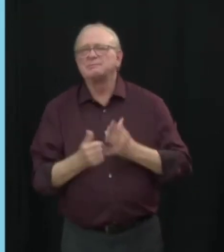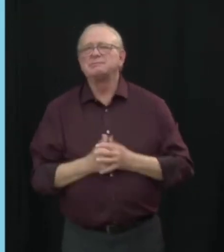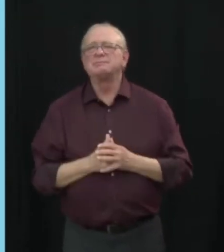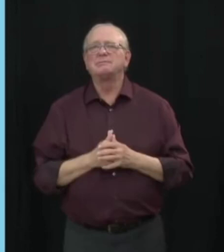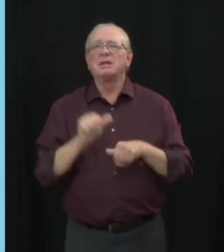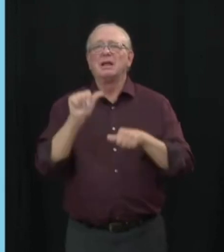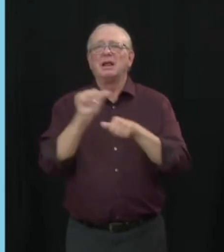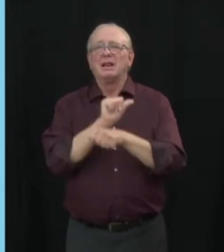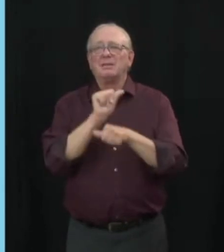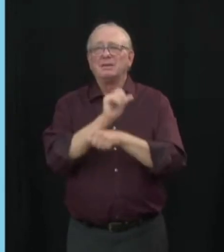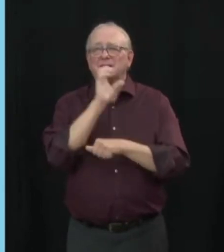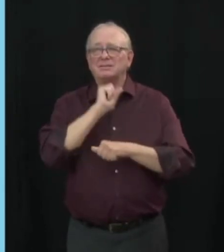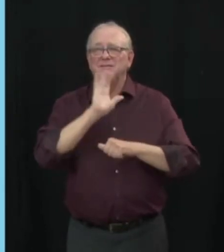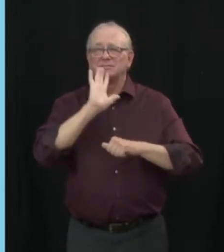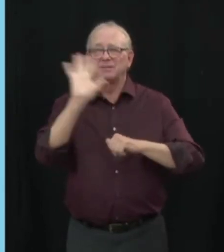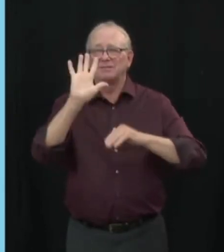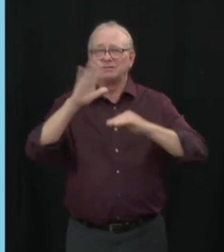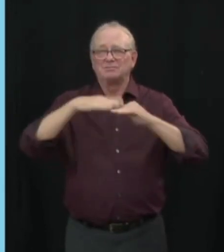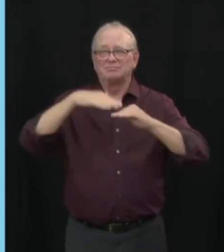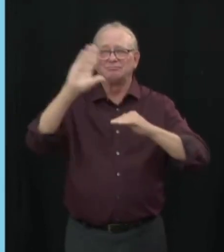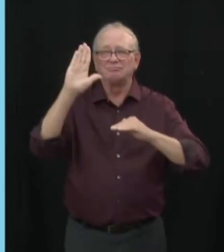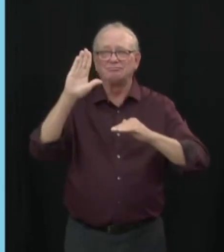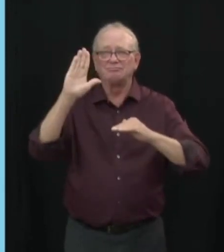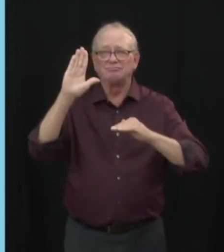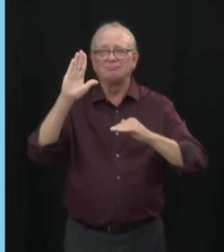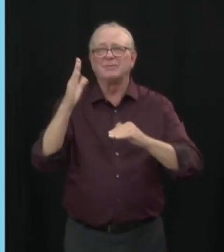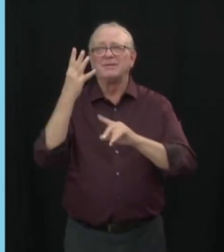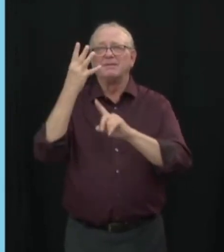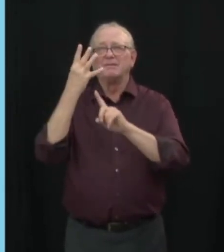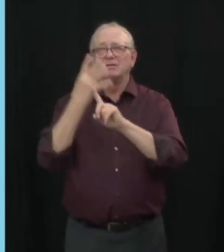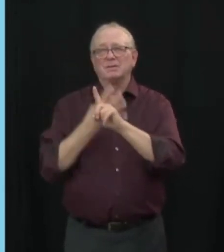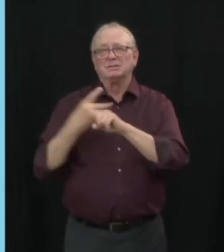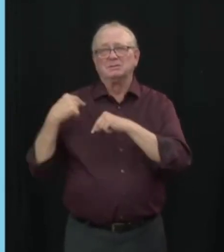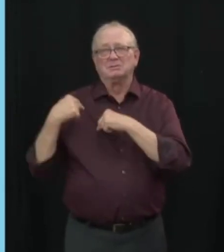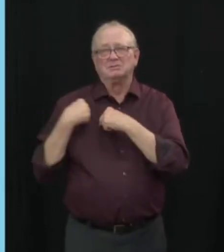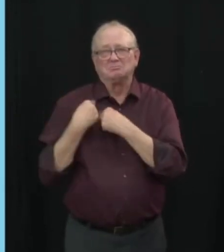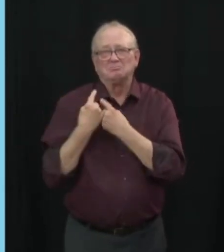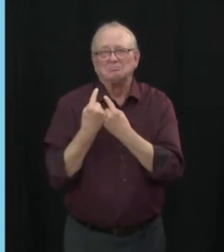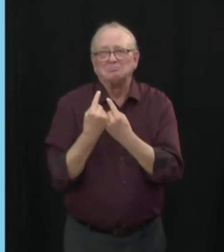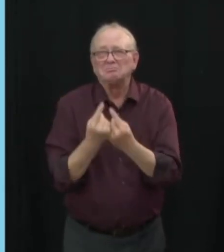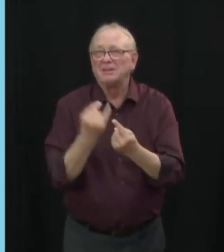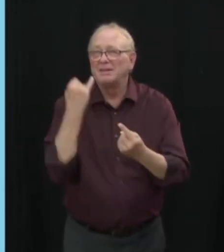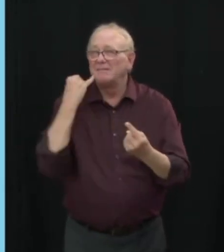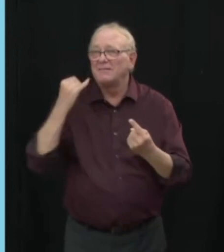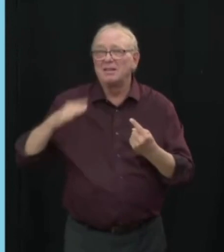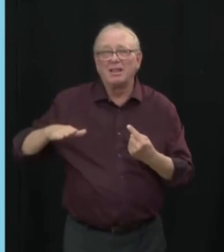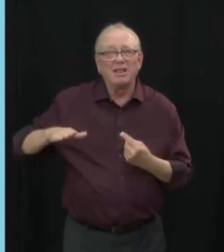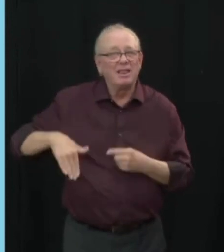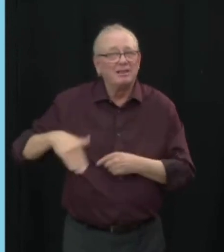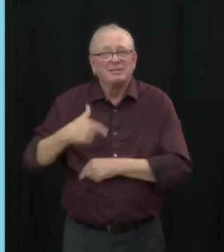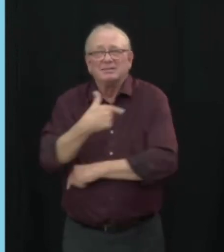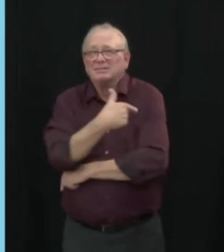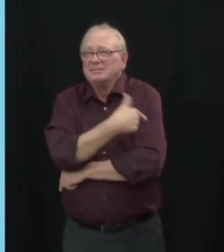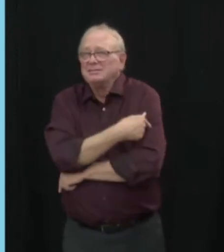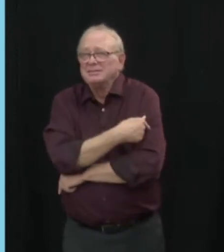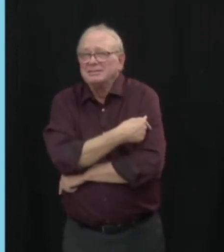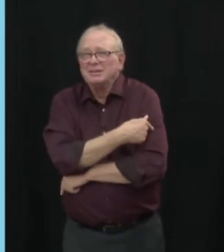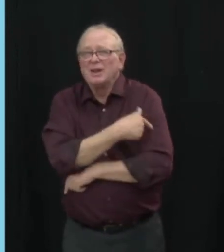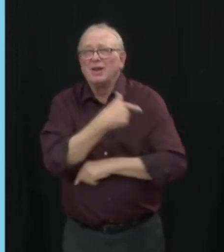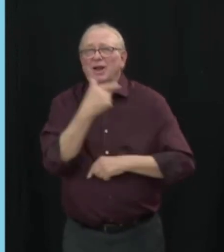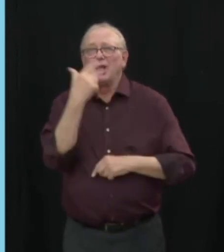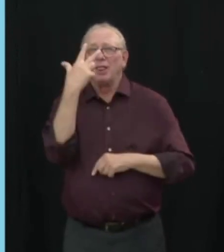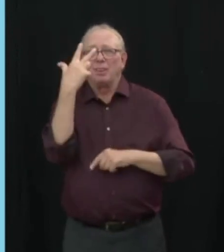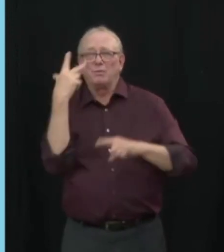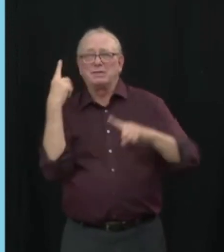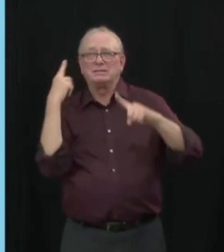those who were not vaccinated were more than three times more likely to be hospitalized with COVID-19 and